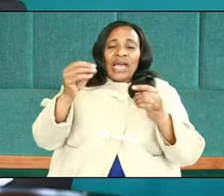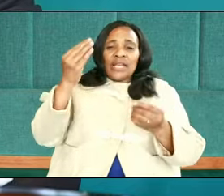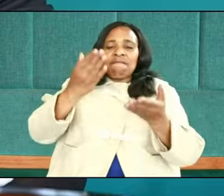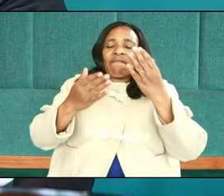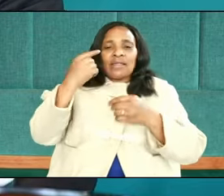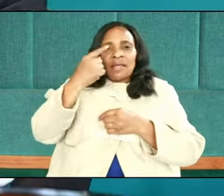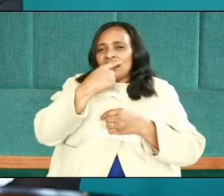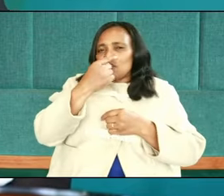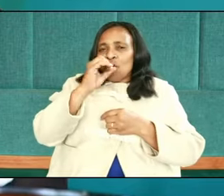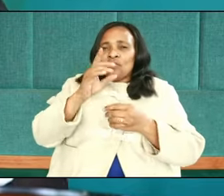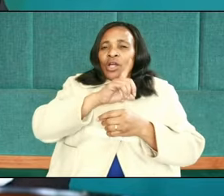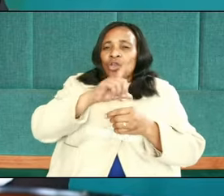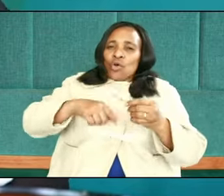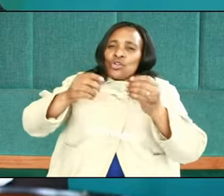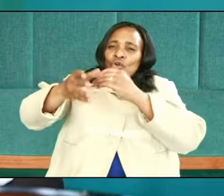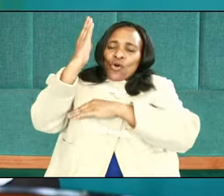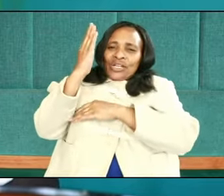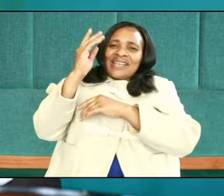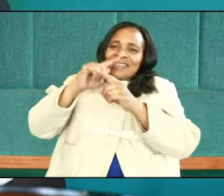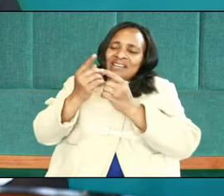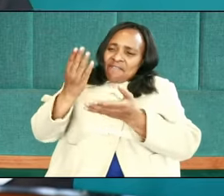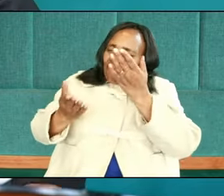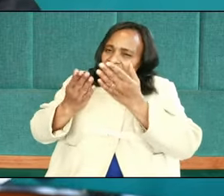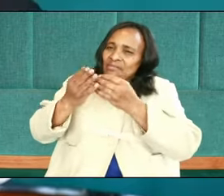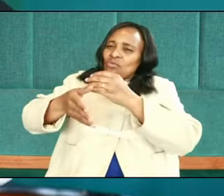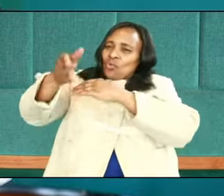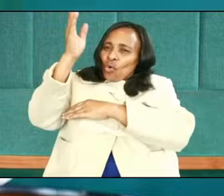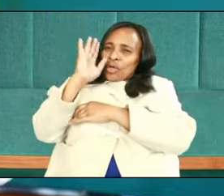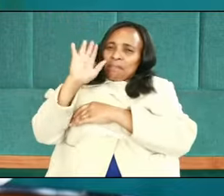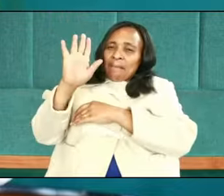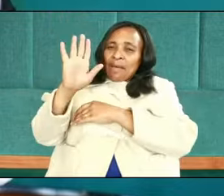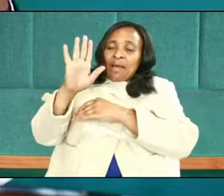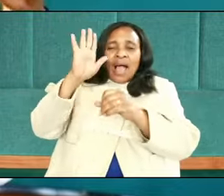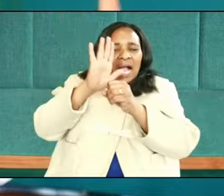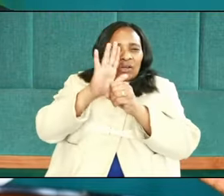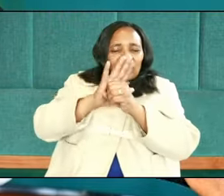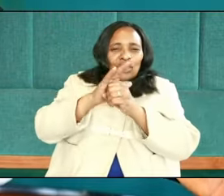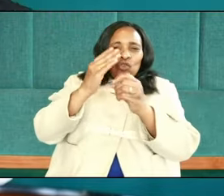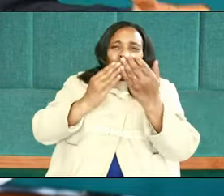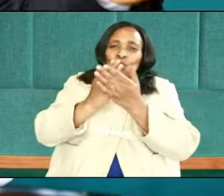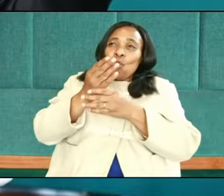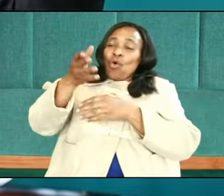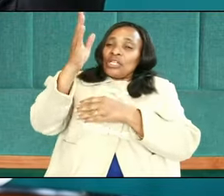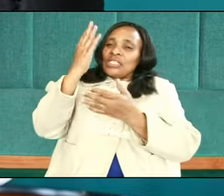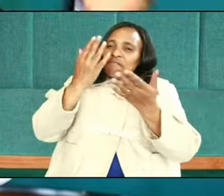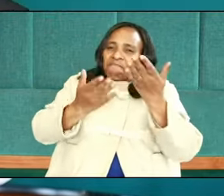eyes of God. May you be favored by God. May the continence of God's favor be